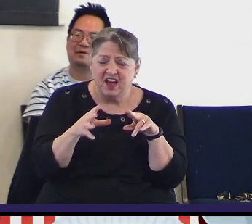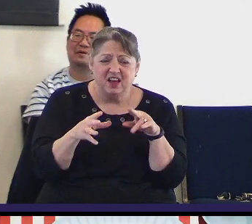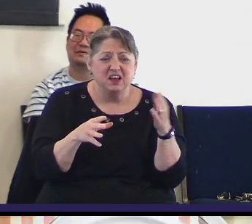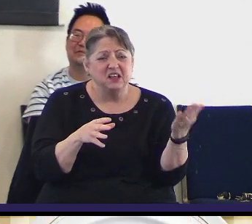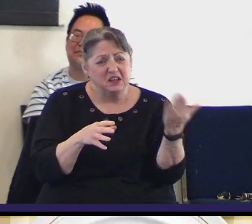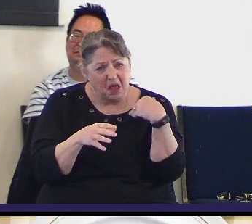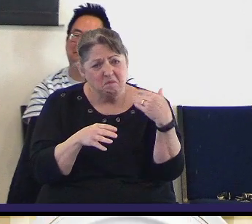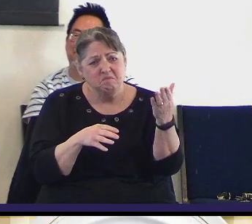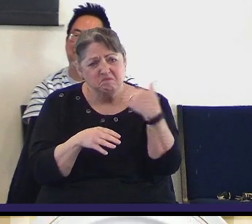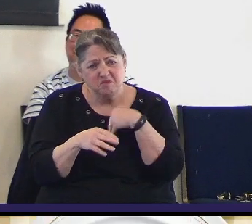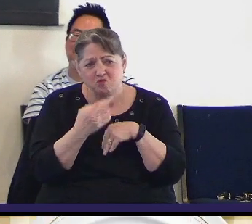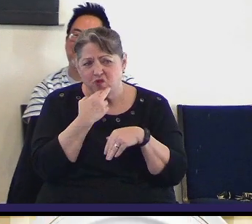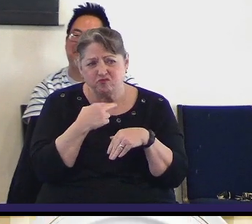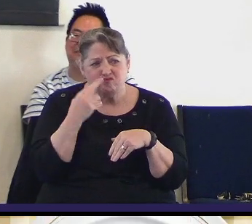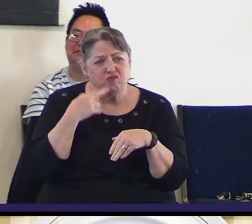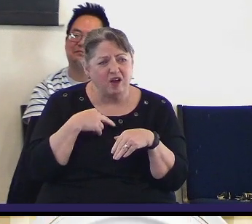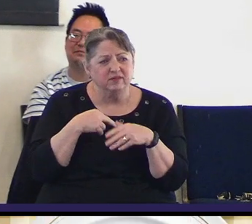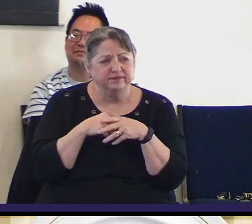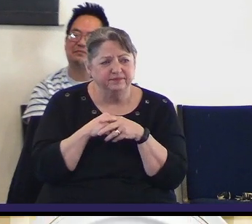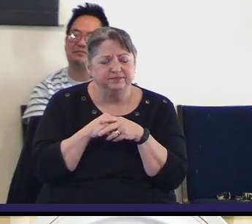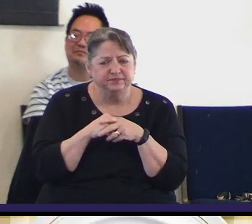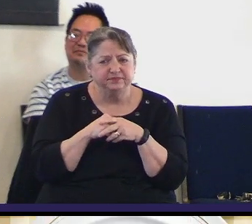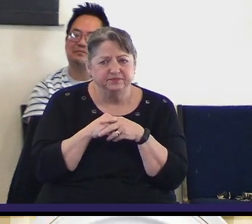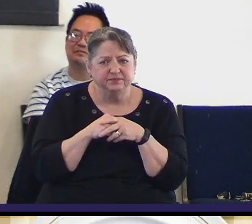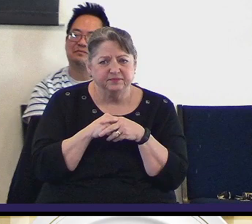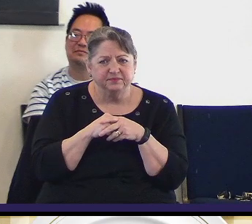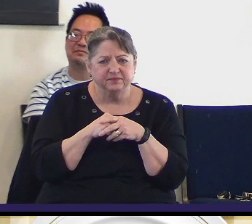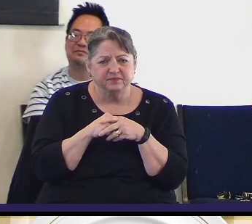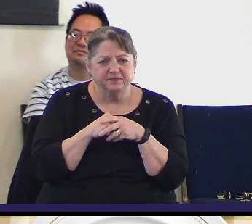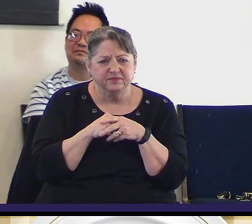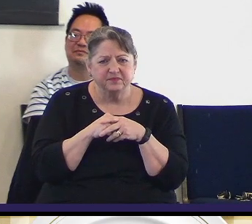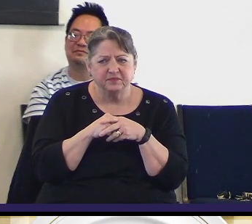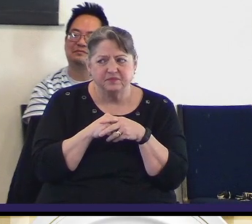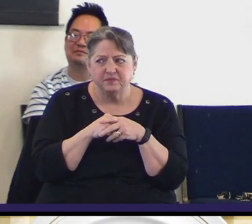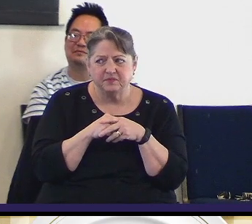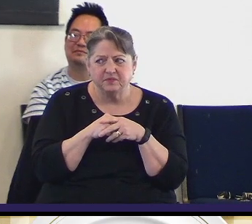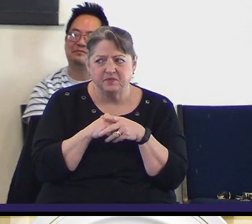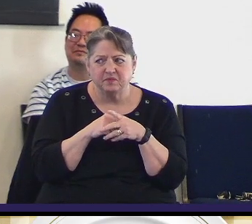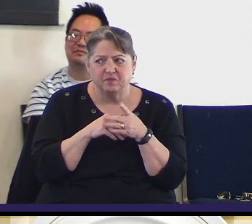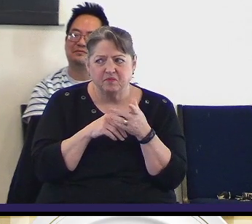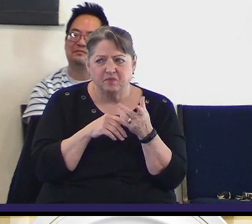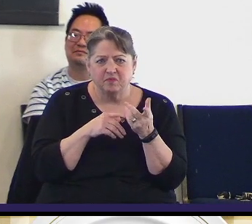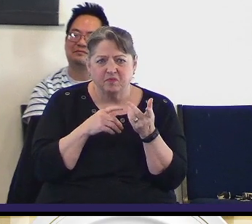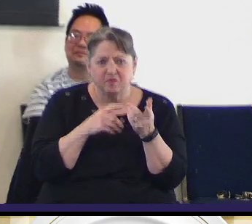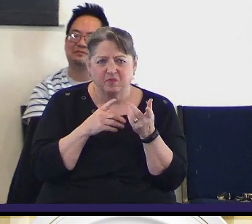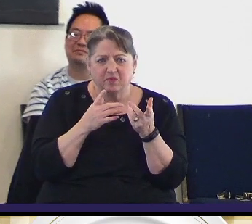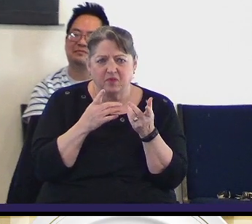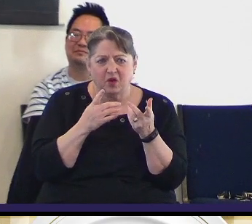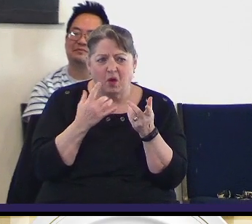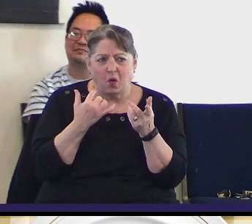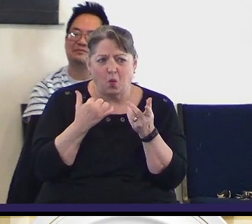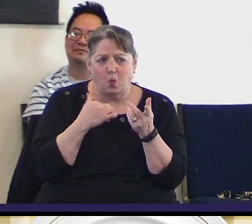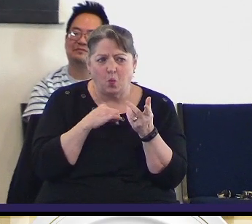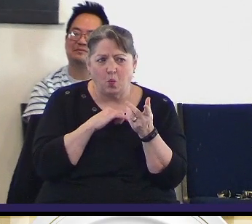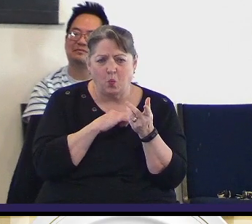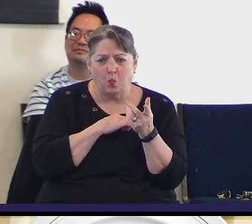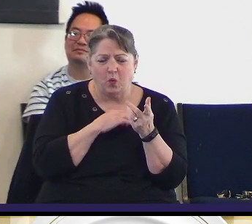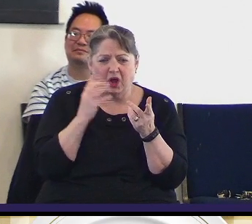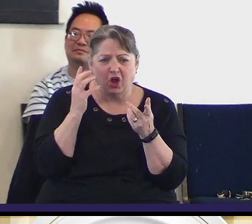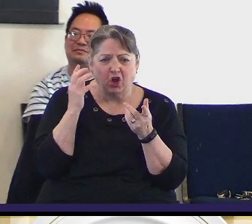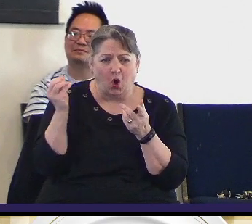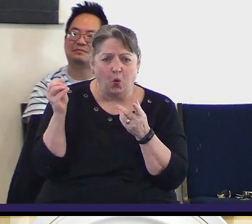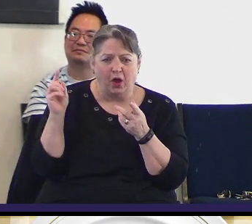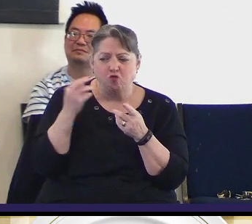come on. We are in New